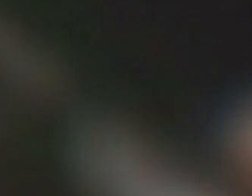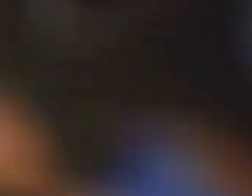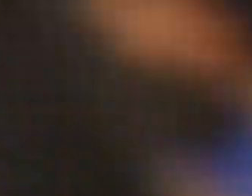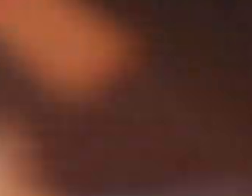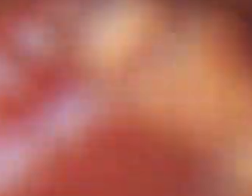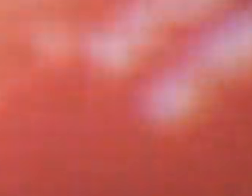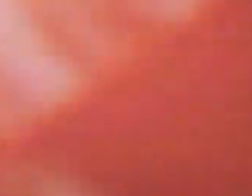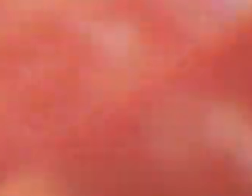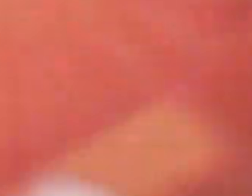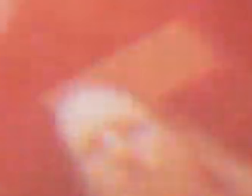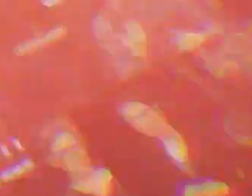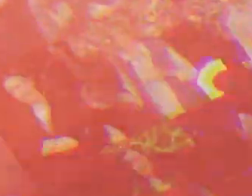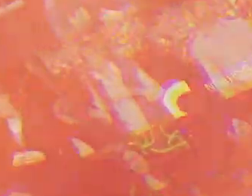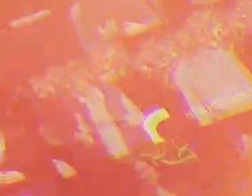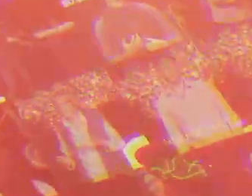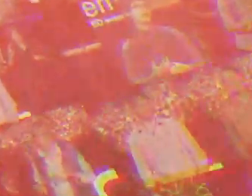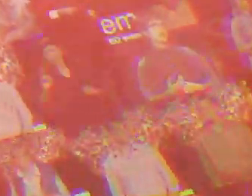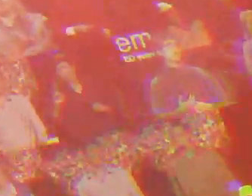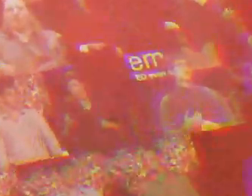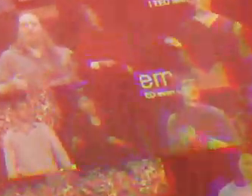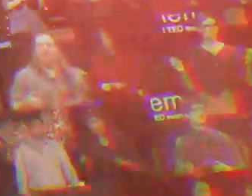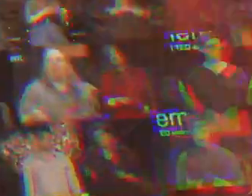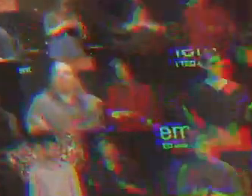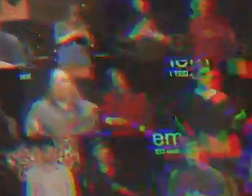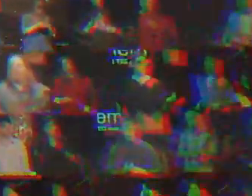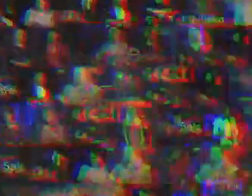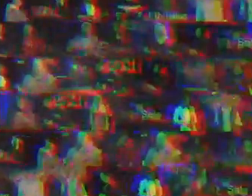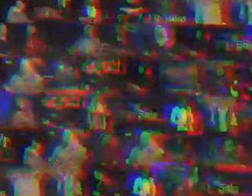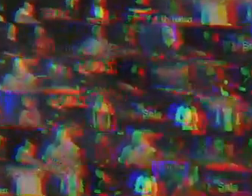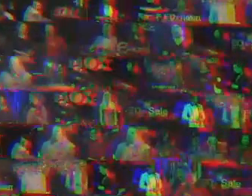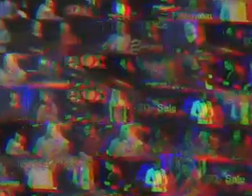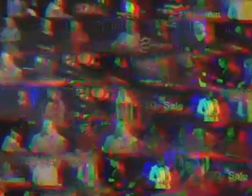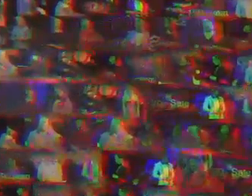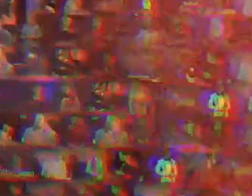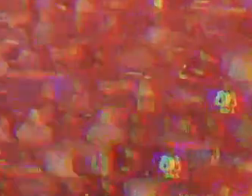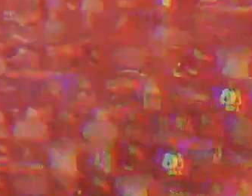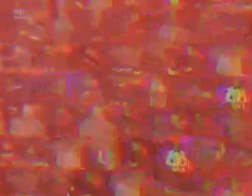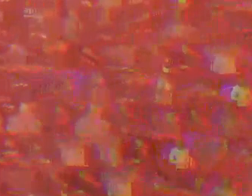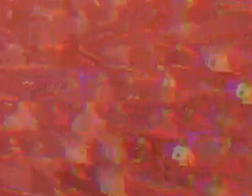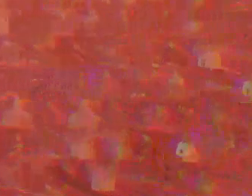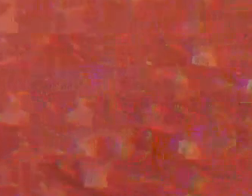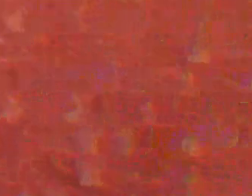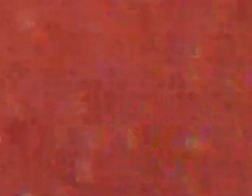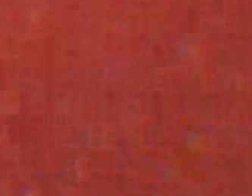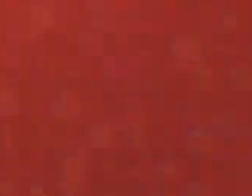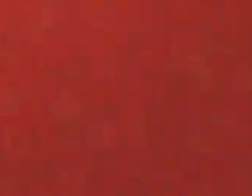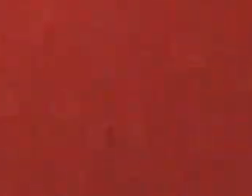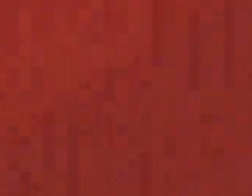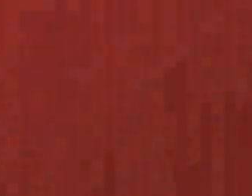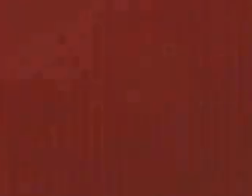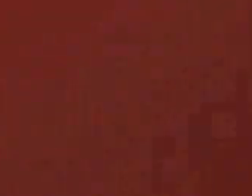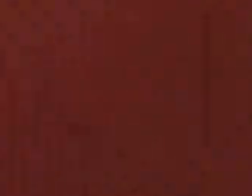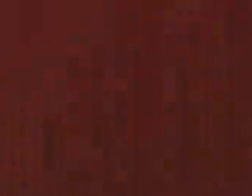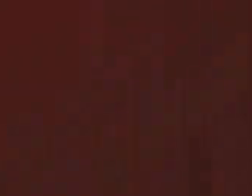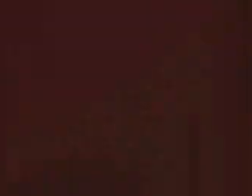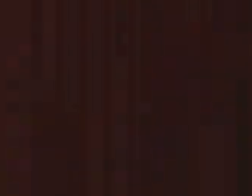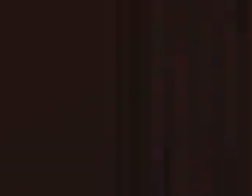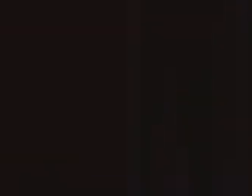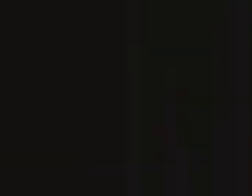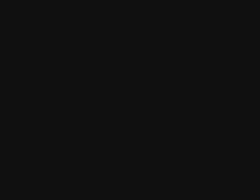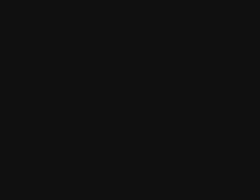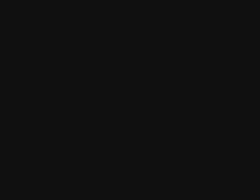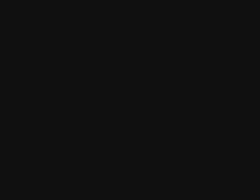My Healthy Habits Surprise is the only emotion that requires an interpretation. Wherever we go, we